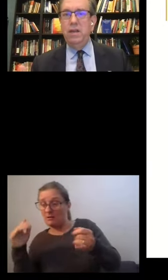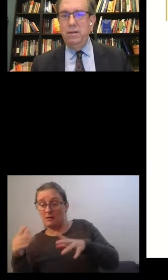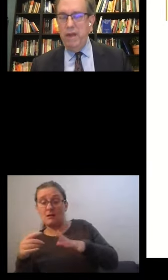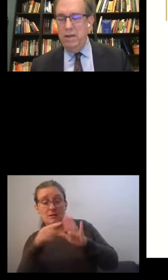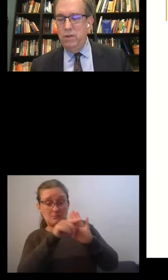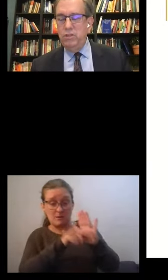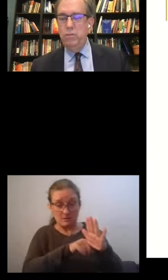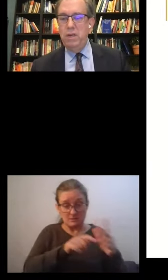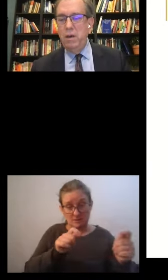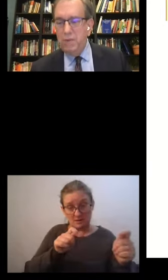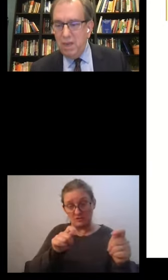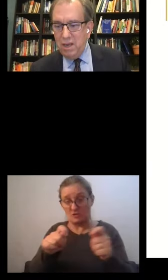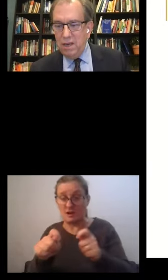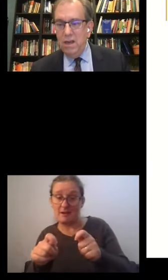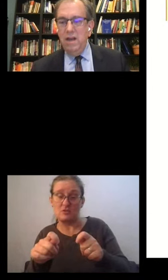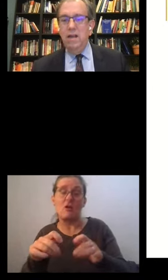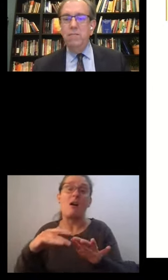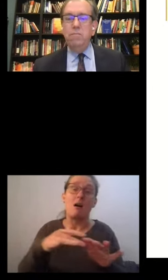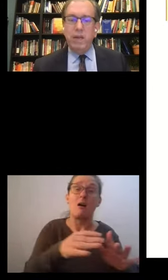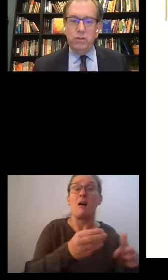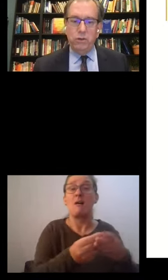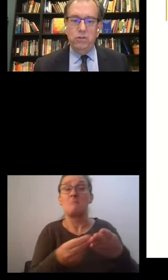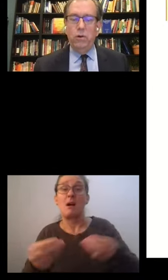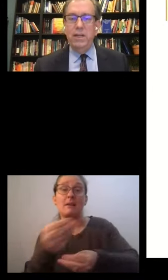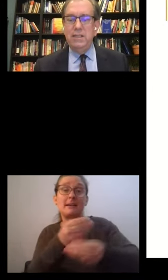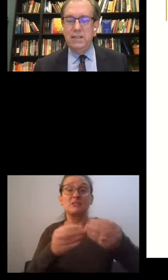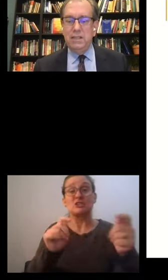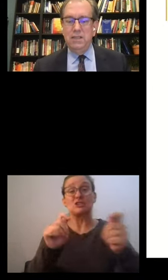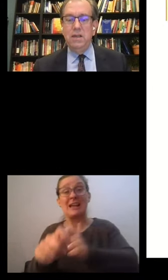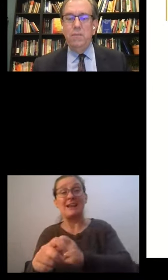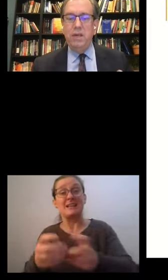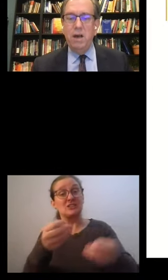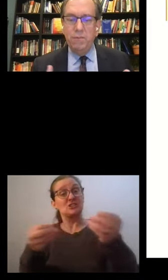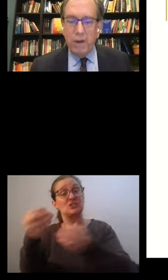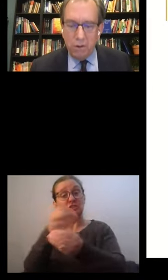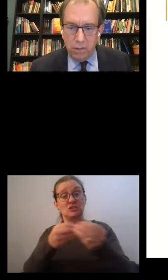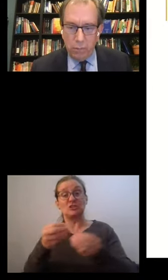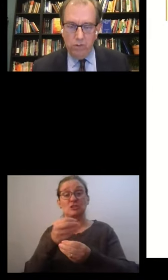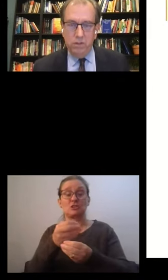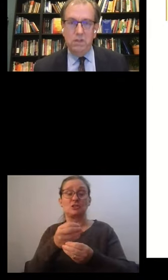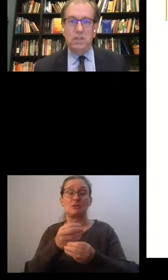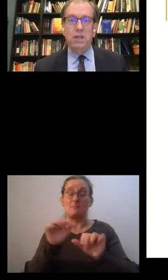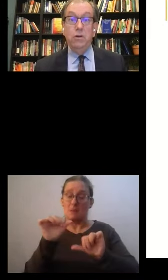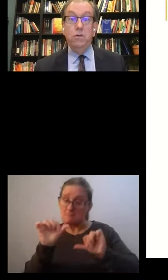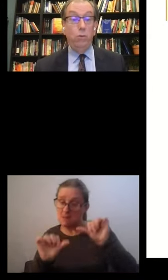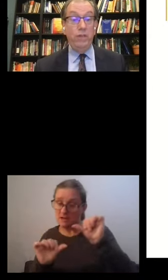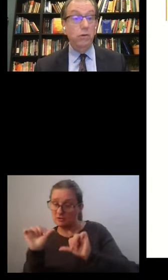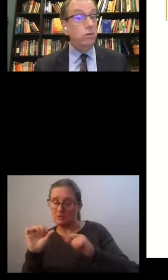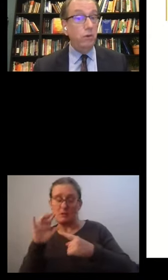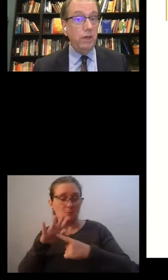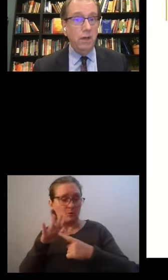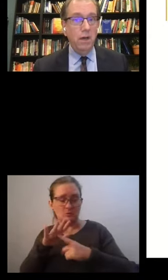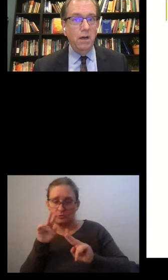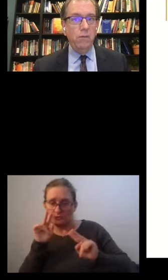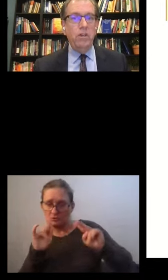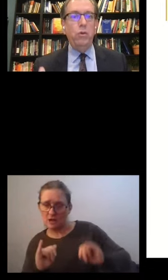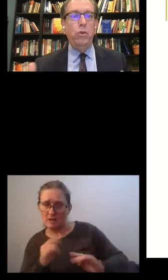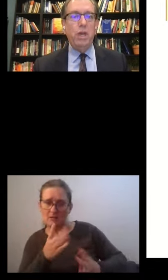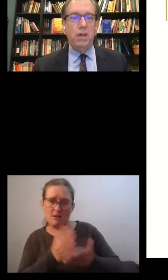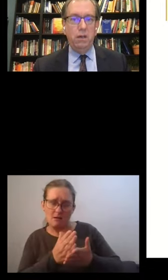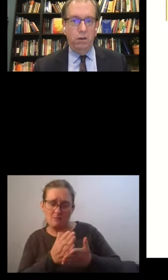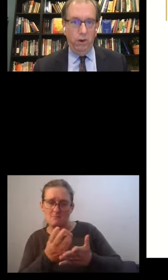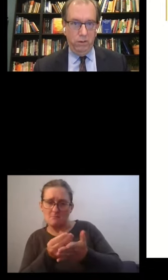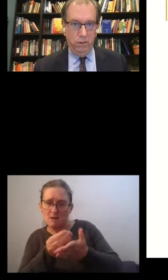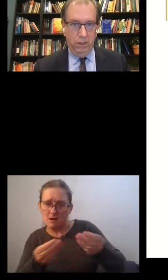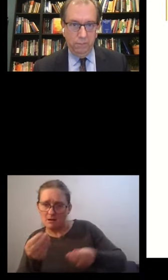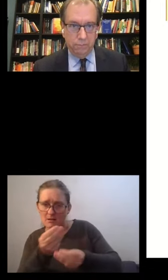monitoring and evaluation become key. Measures or indices become very important to see whether you're doing what